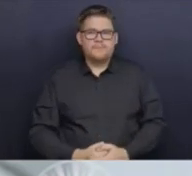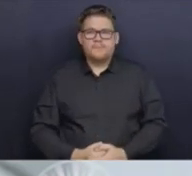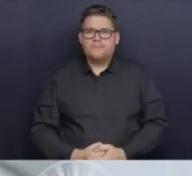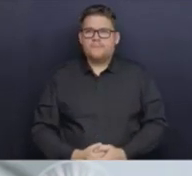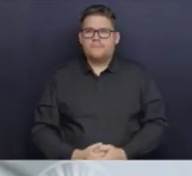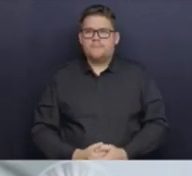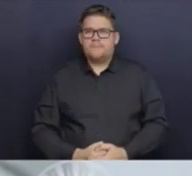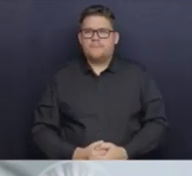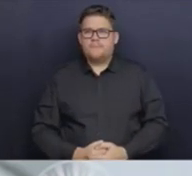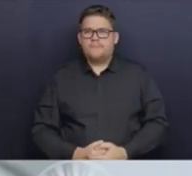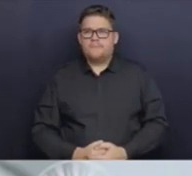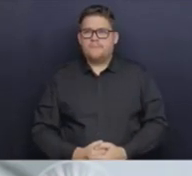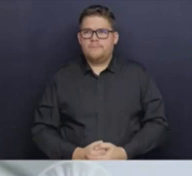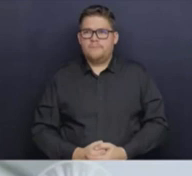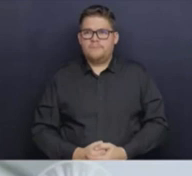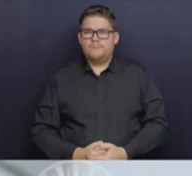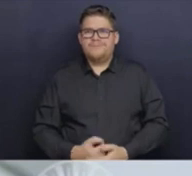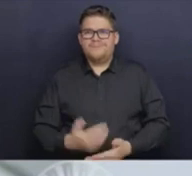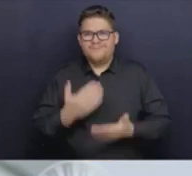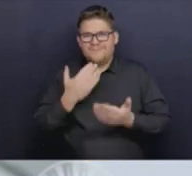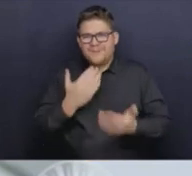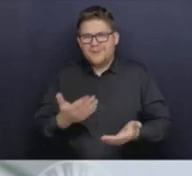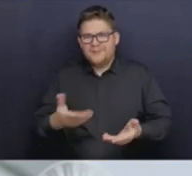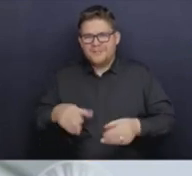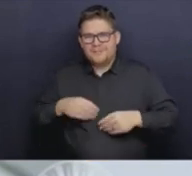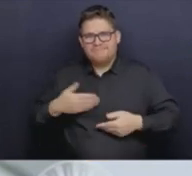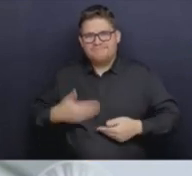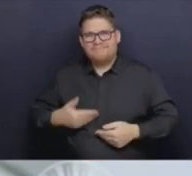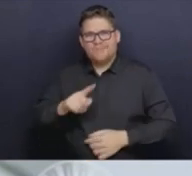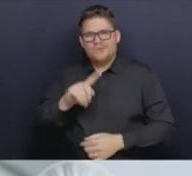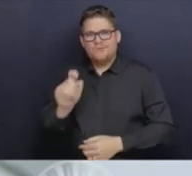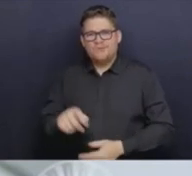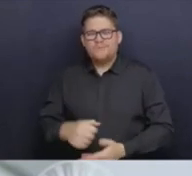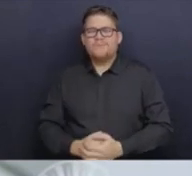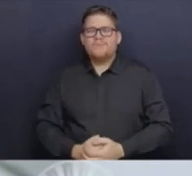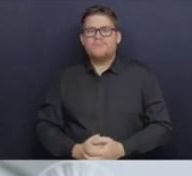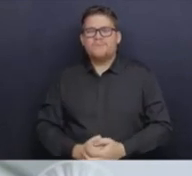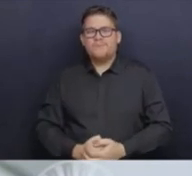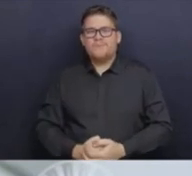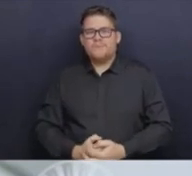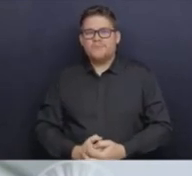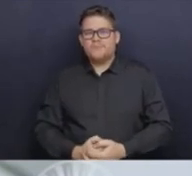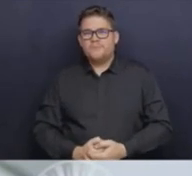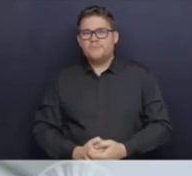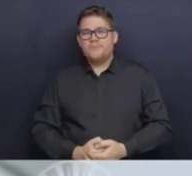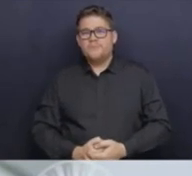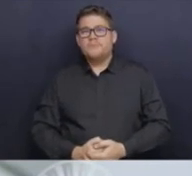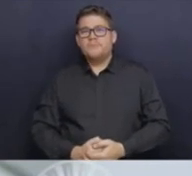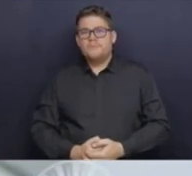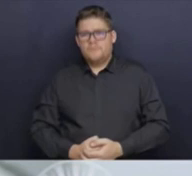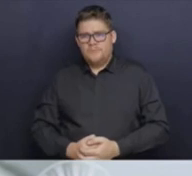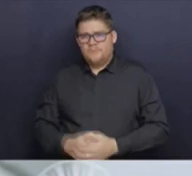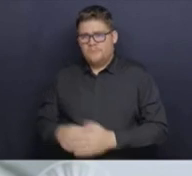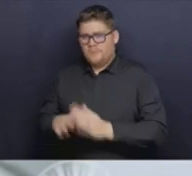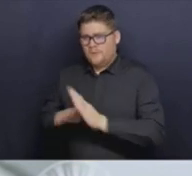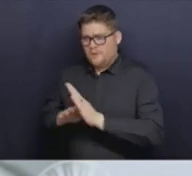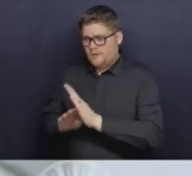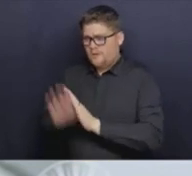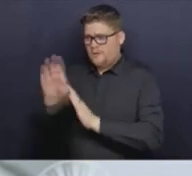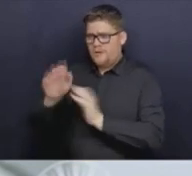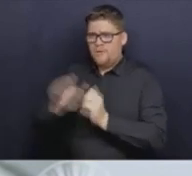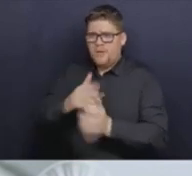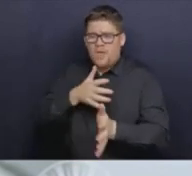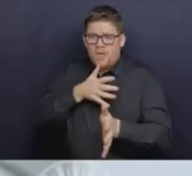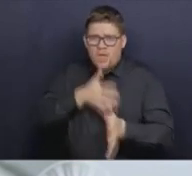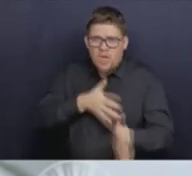Hi, thank you for just my question. Dr. Henry, you mentioned there's been a surge in norovirus and gastrointestinal issues in ABC.